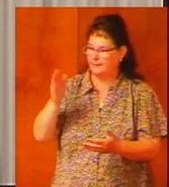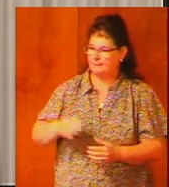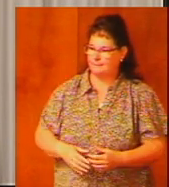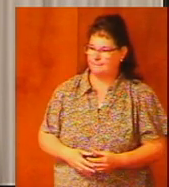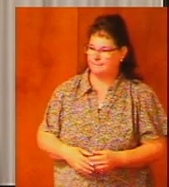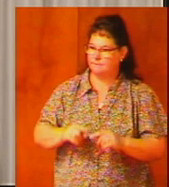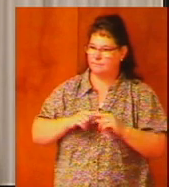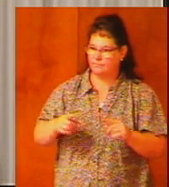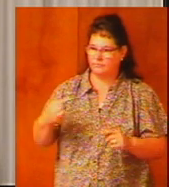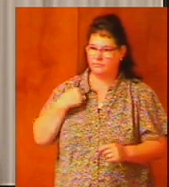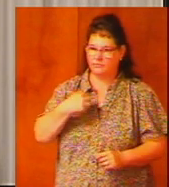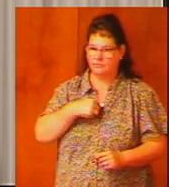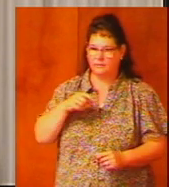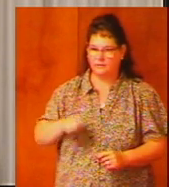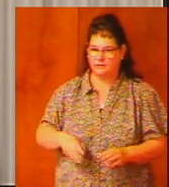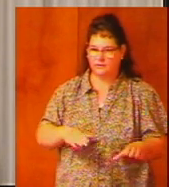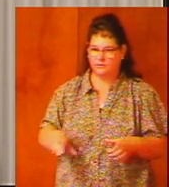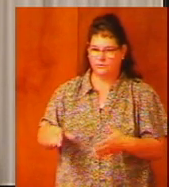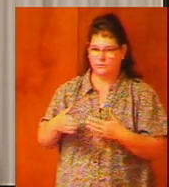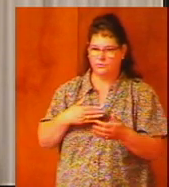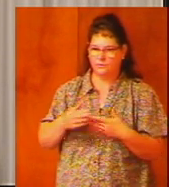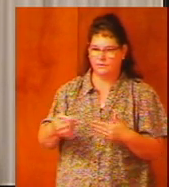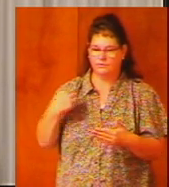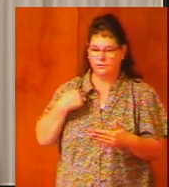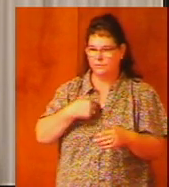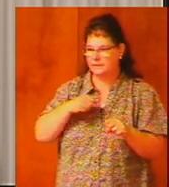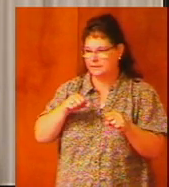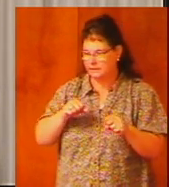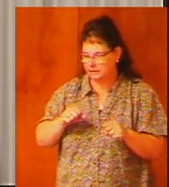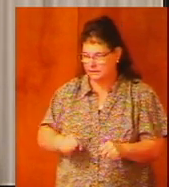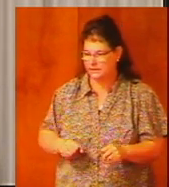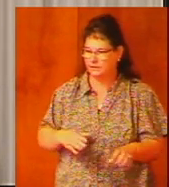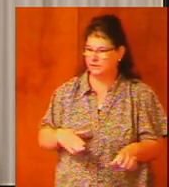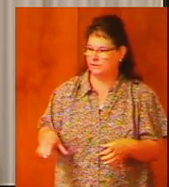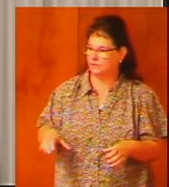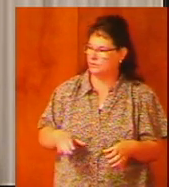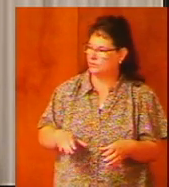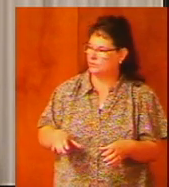but we must do whatever we can do